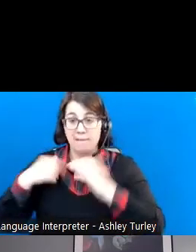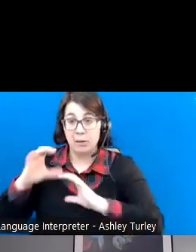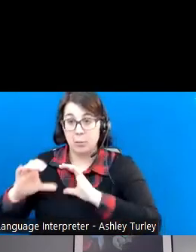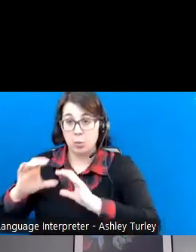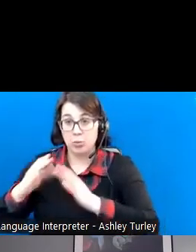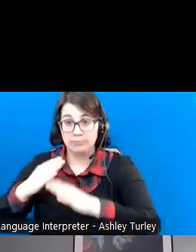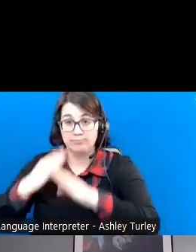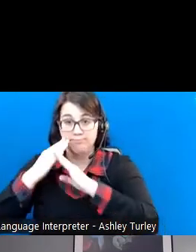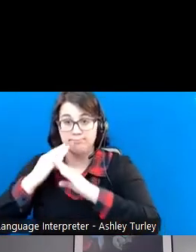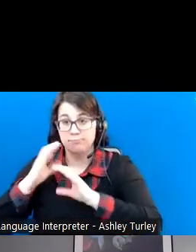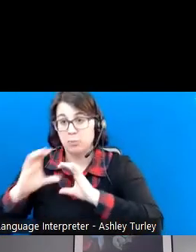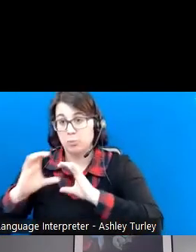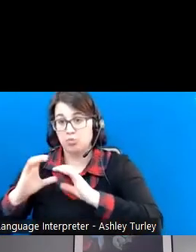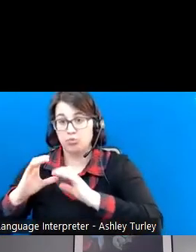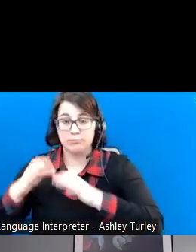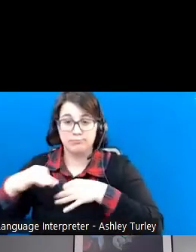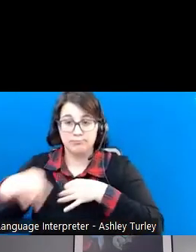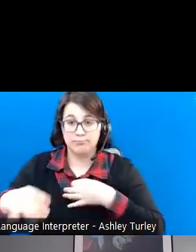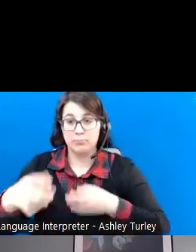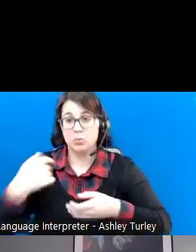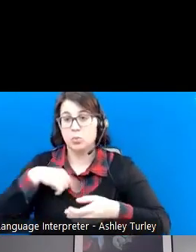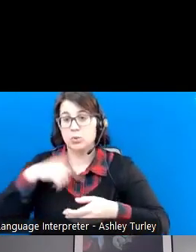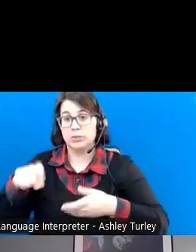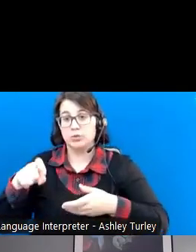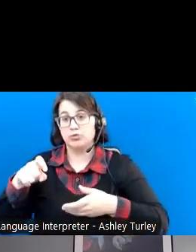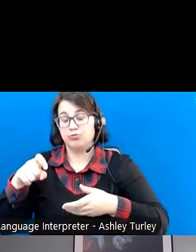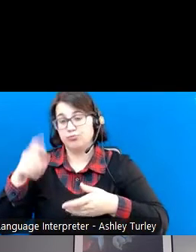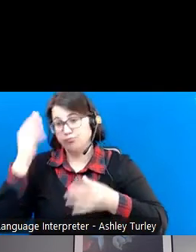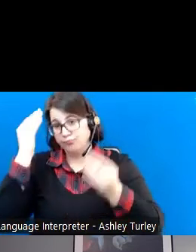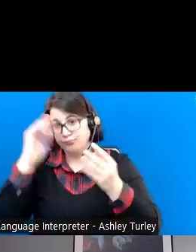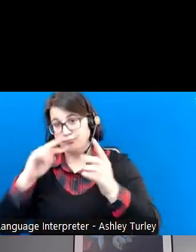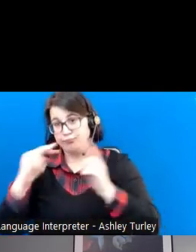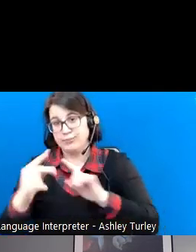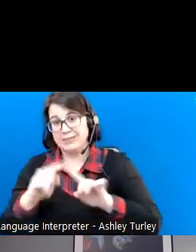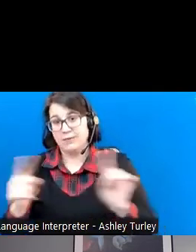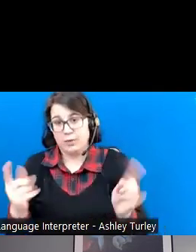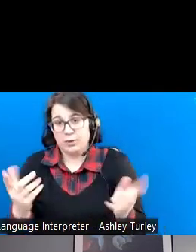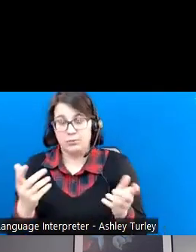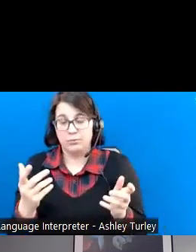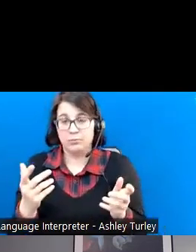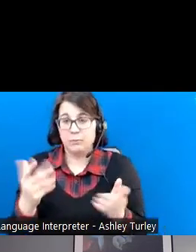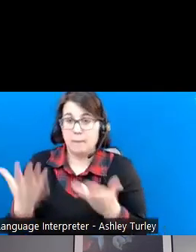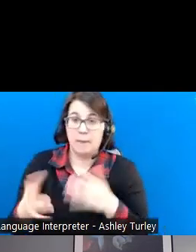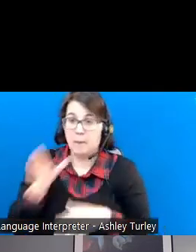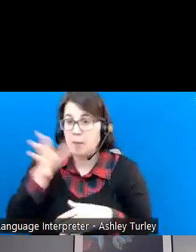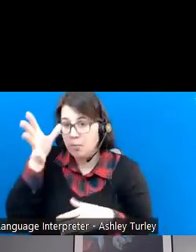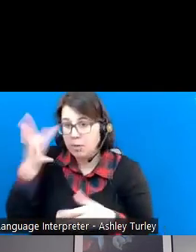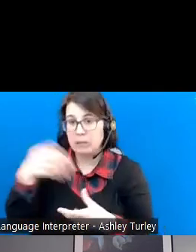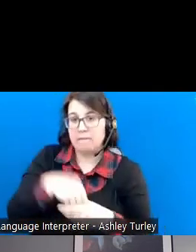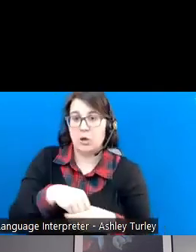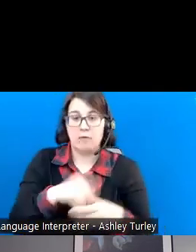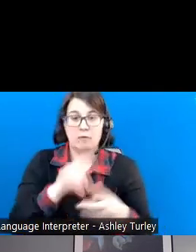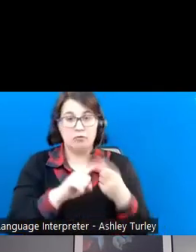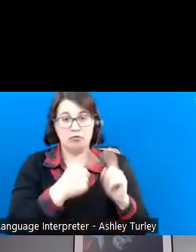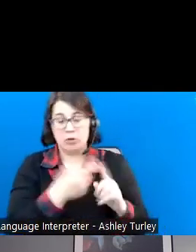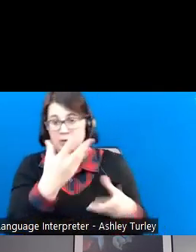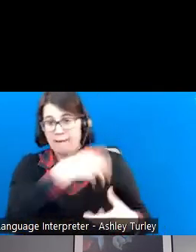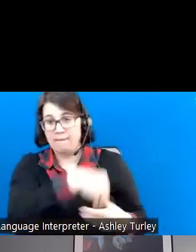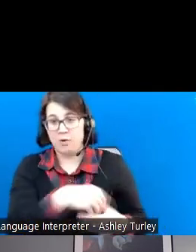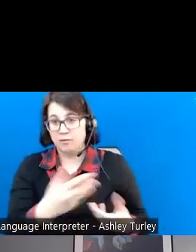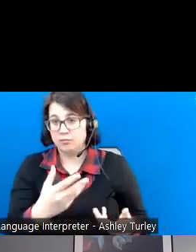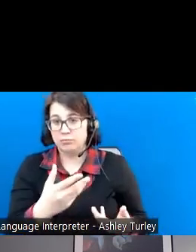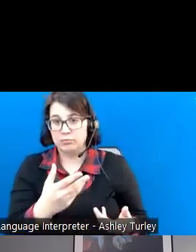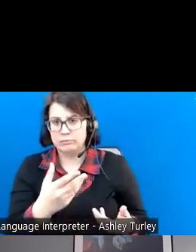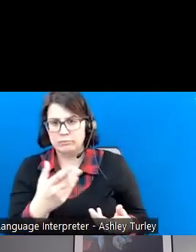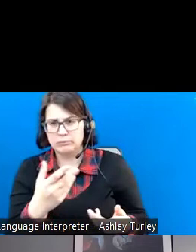barriers. And so, you know, we might have to think about that differently. We might have to have the parents involved or friends, and maybe we're seeing what